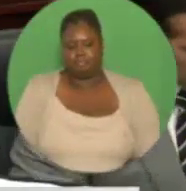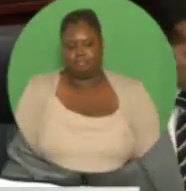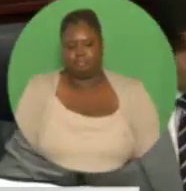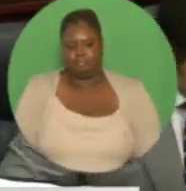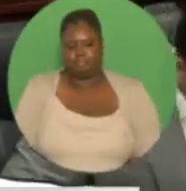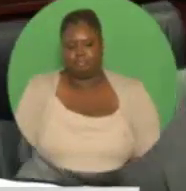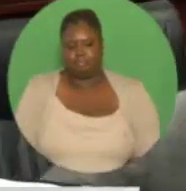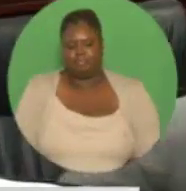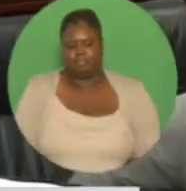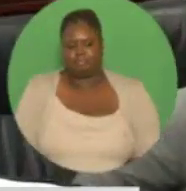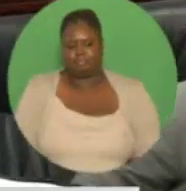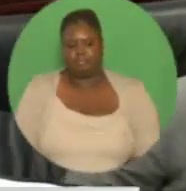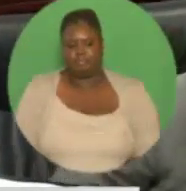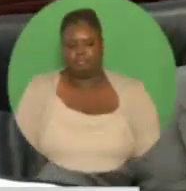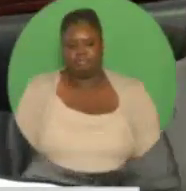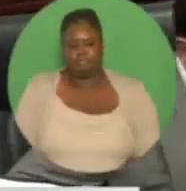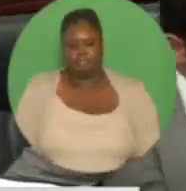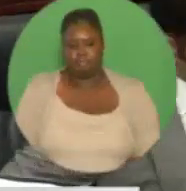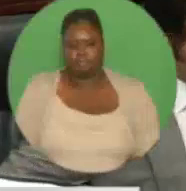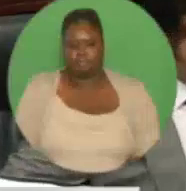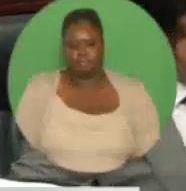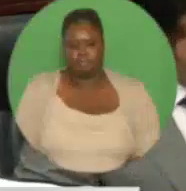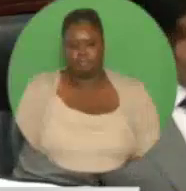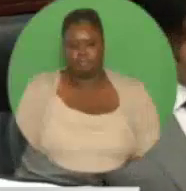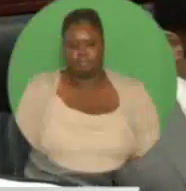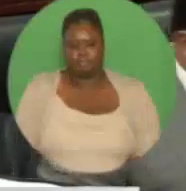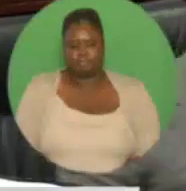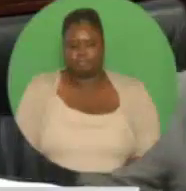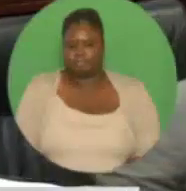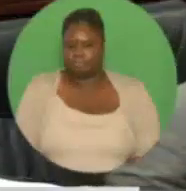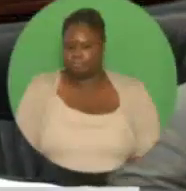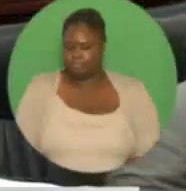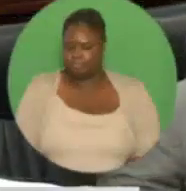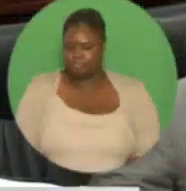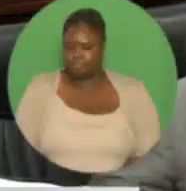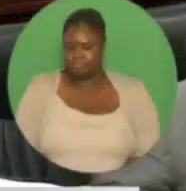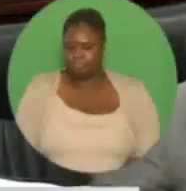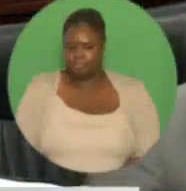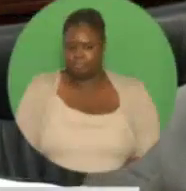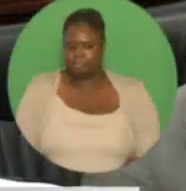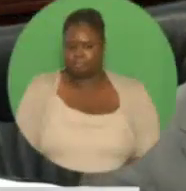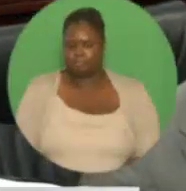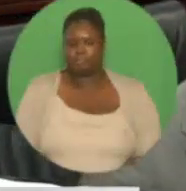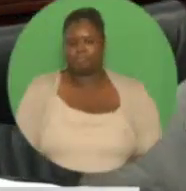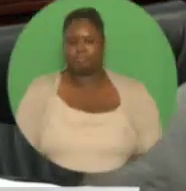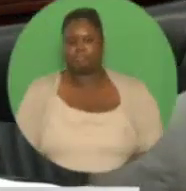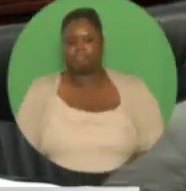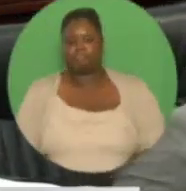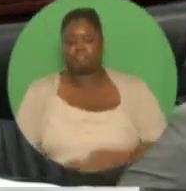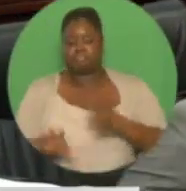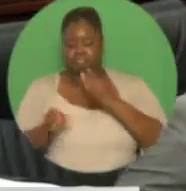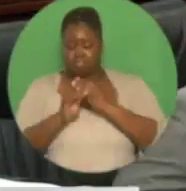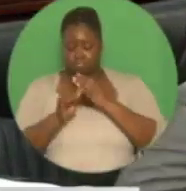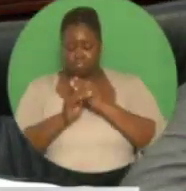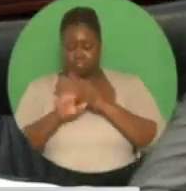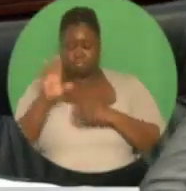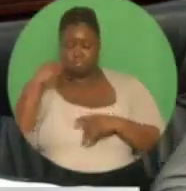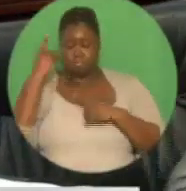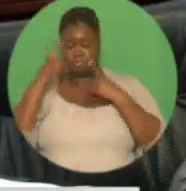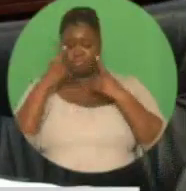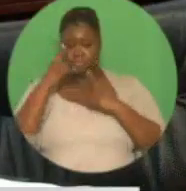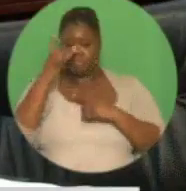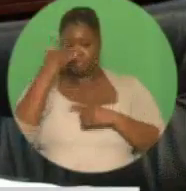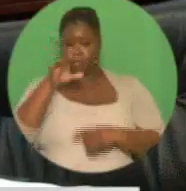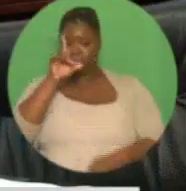We are also taking steps to ensure that our import permitting system, utilizing CARICOM regional standards for poultry products,